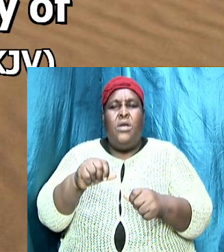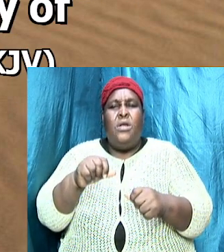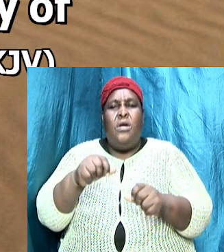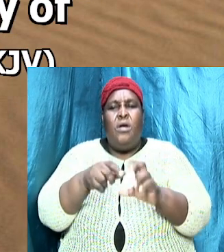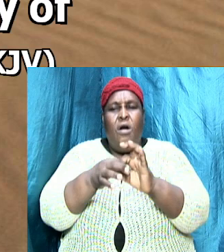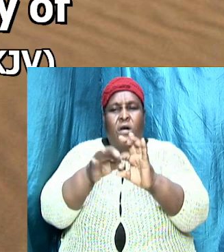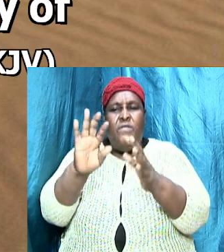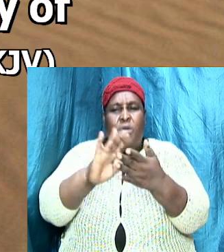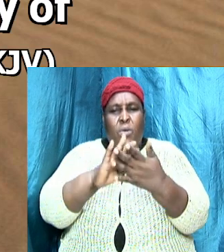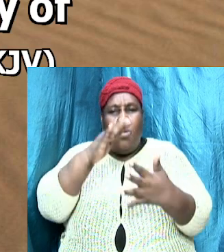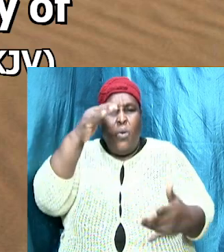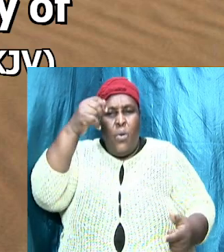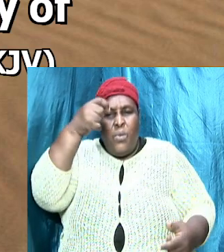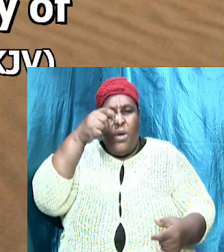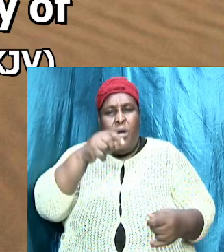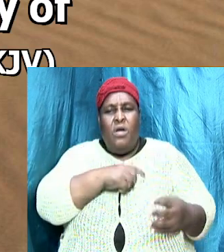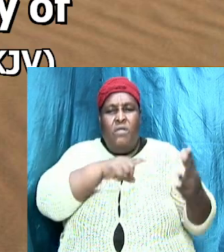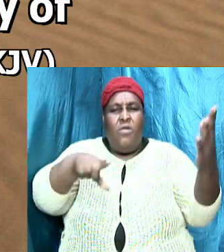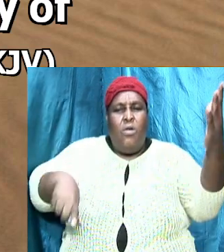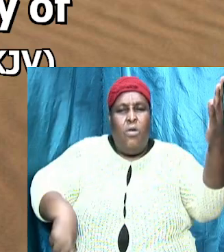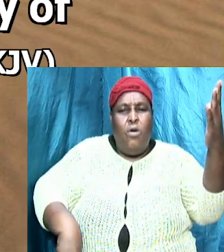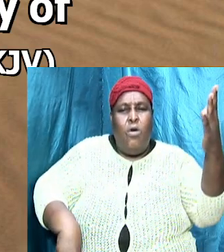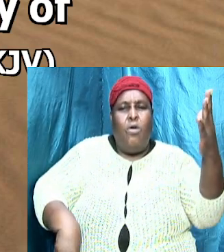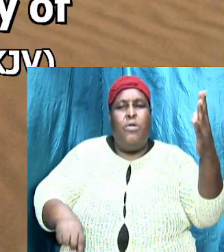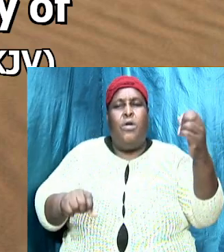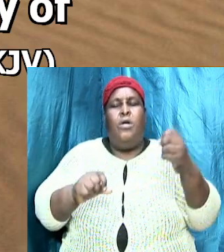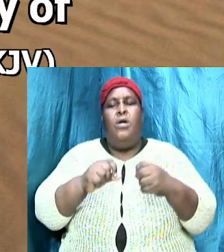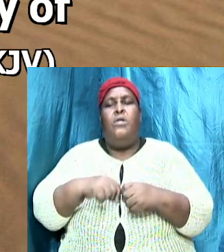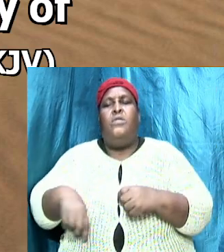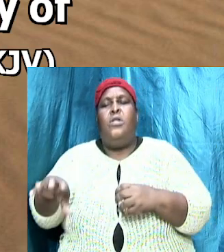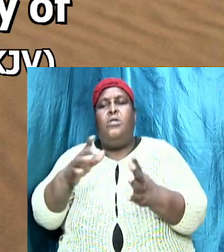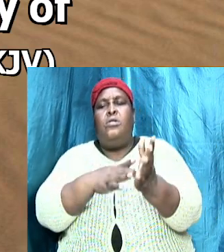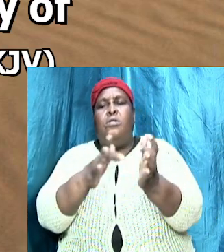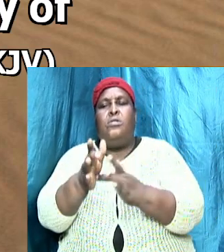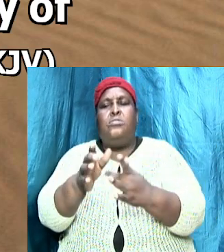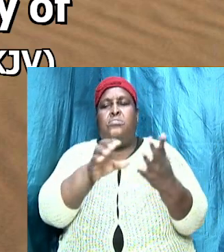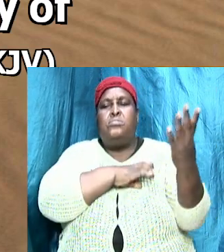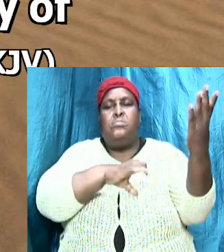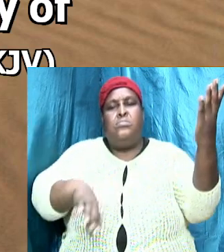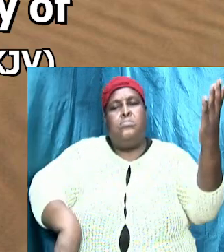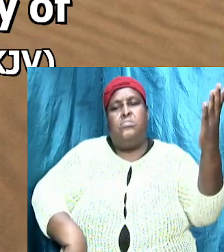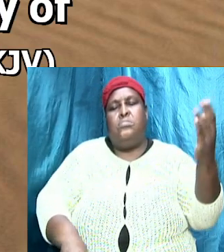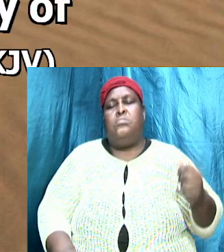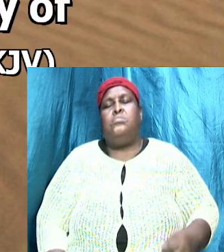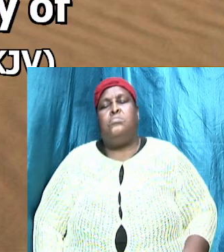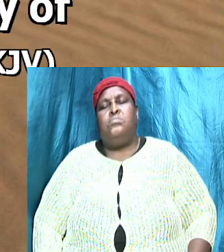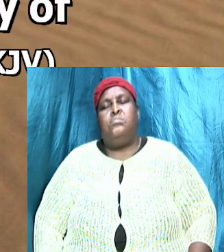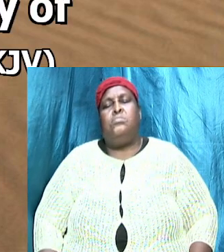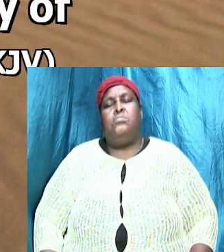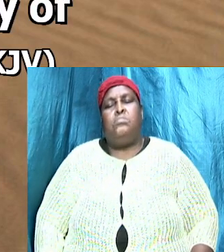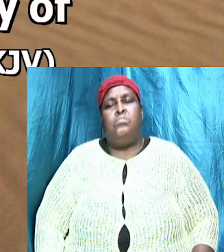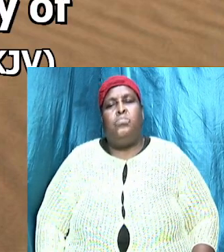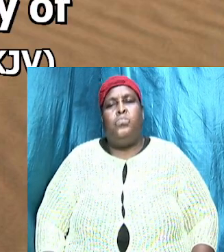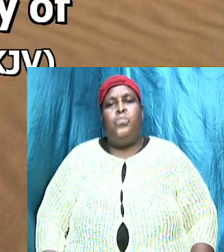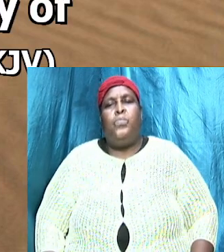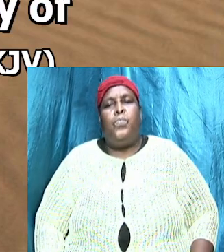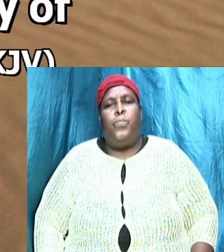to the obtaining of the glory of the Lord Jesus Christ